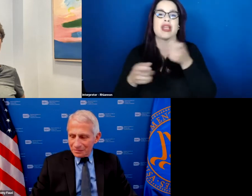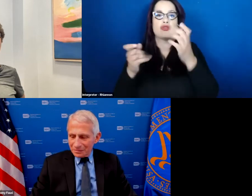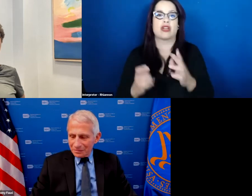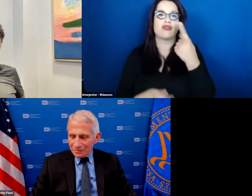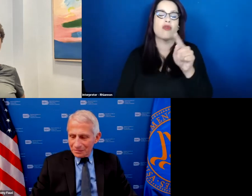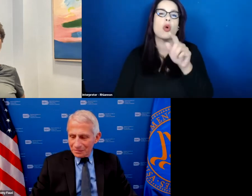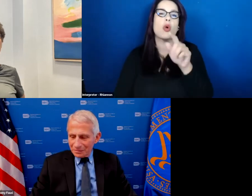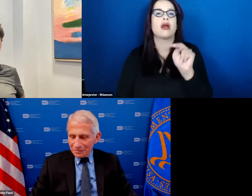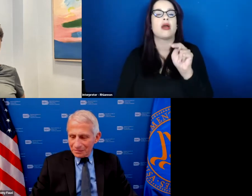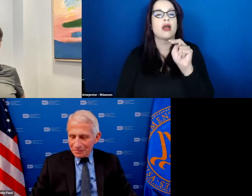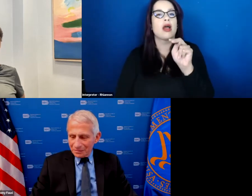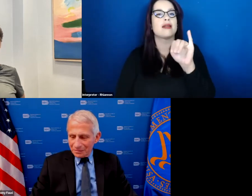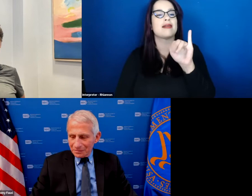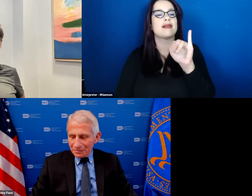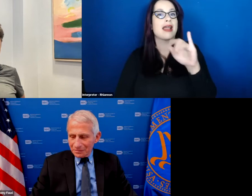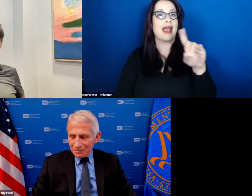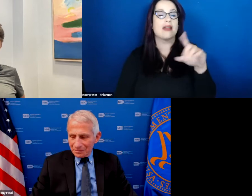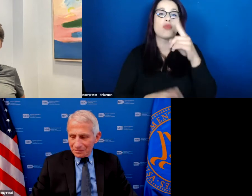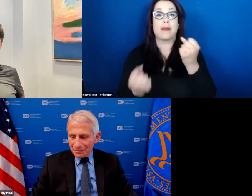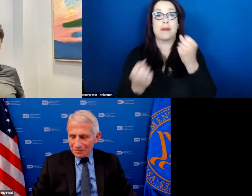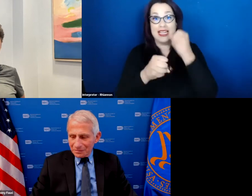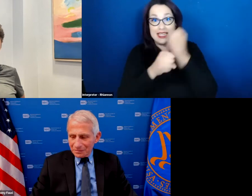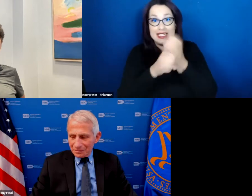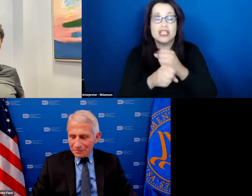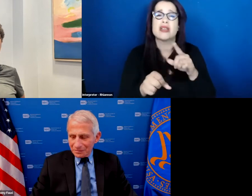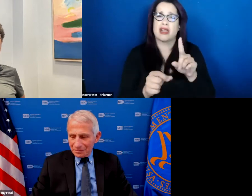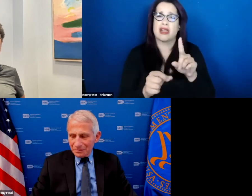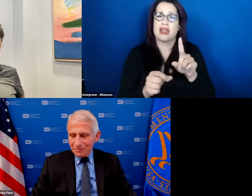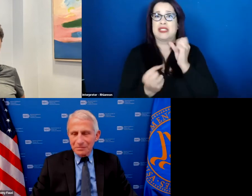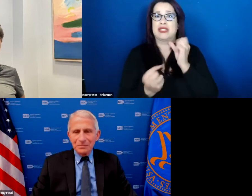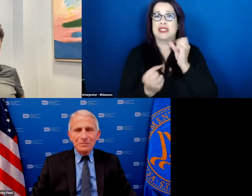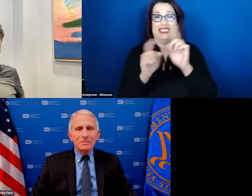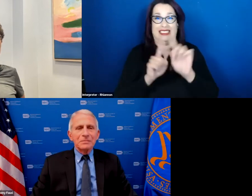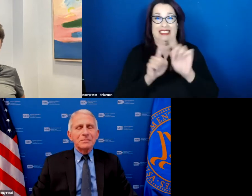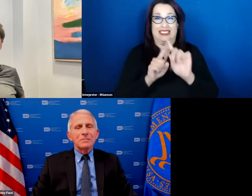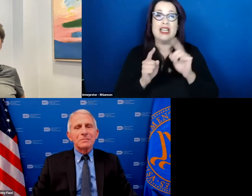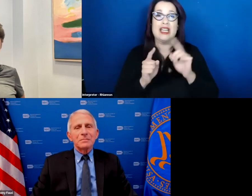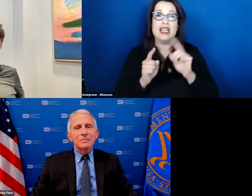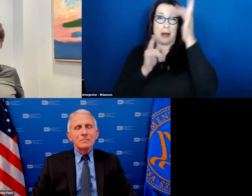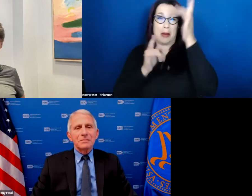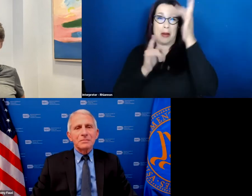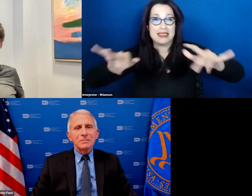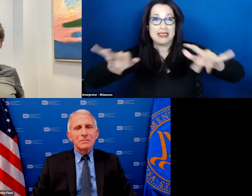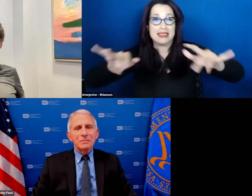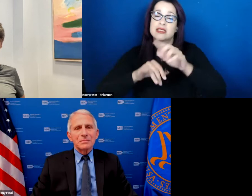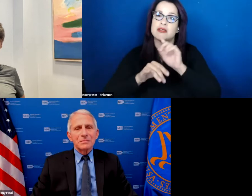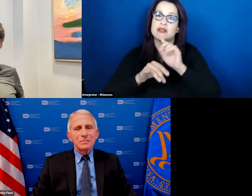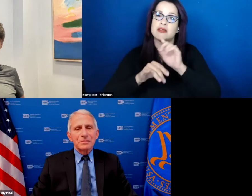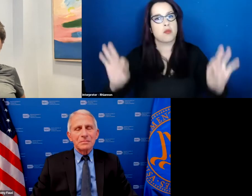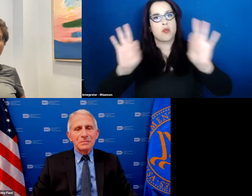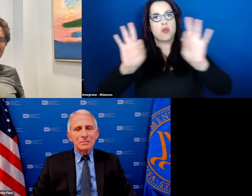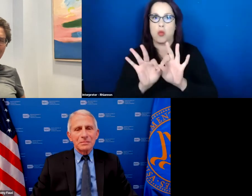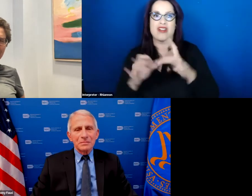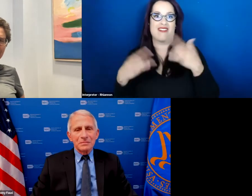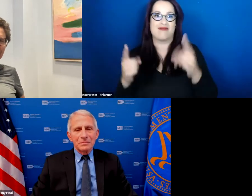through multiple uh pandemics and uh really really important worldwide events